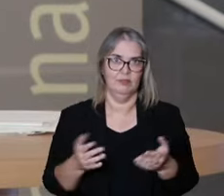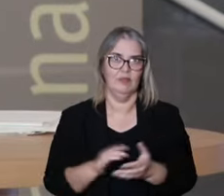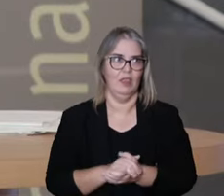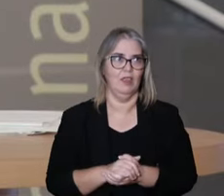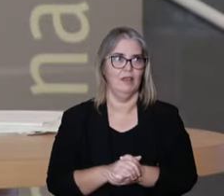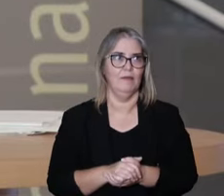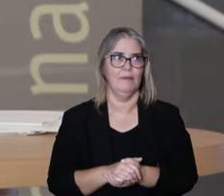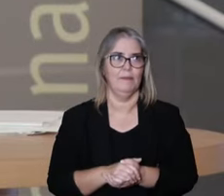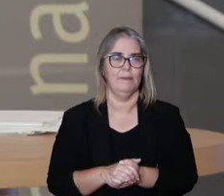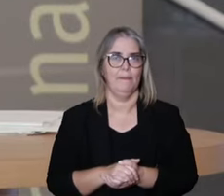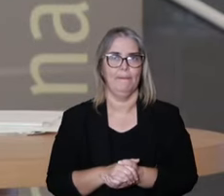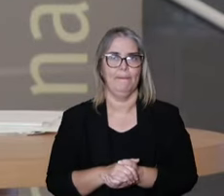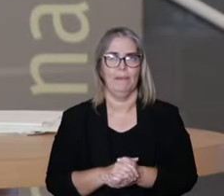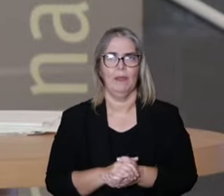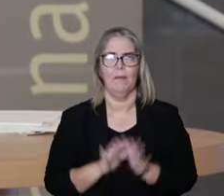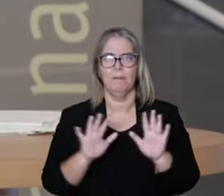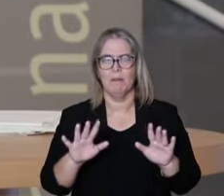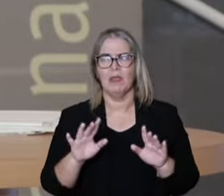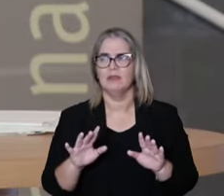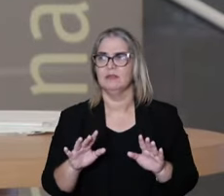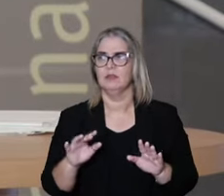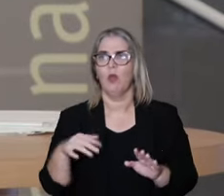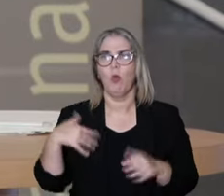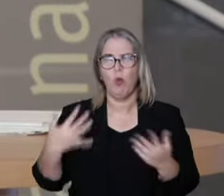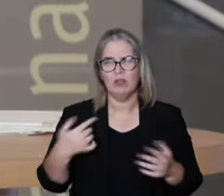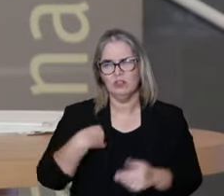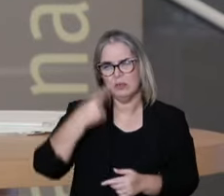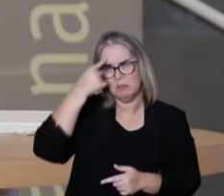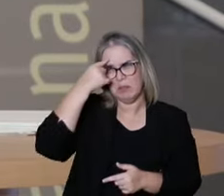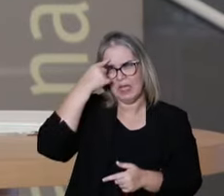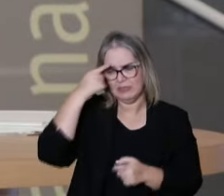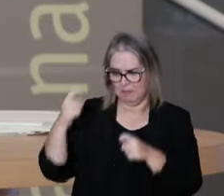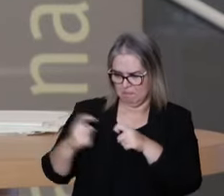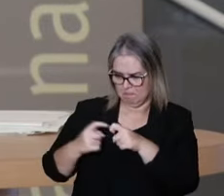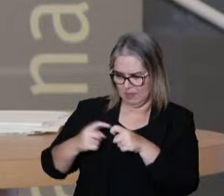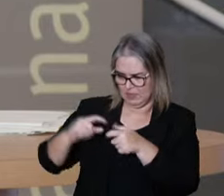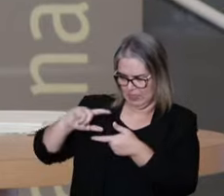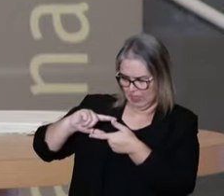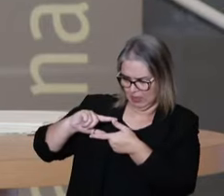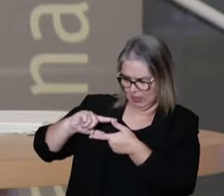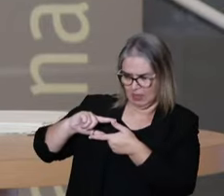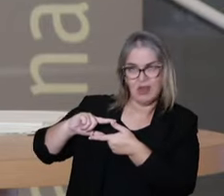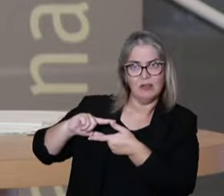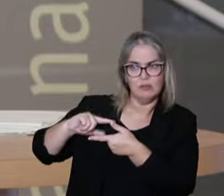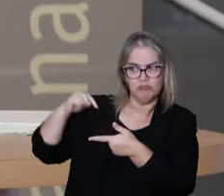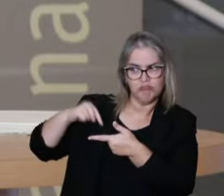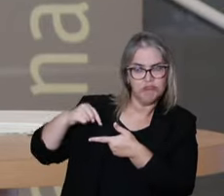look at these traditional medicines,